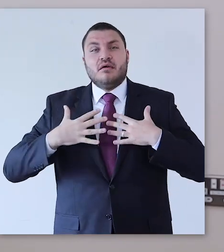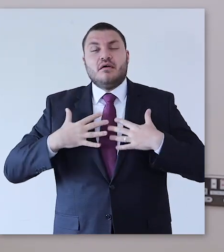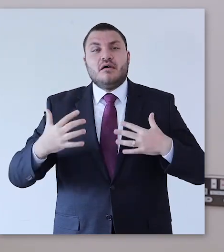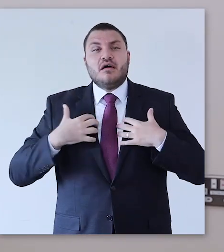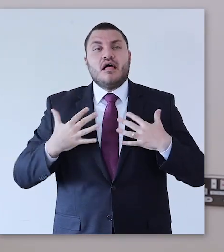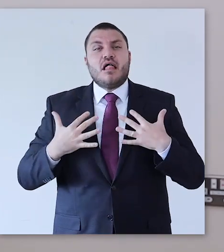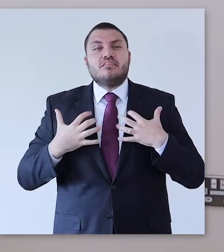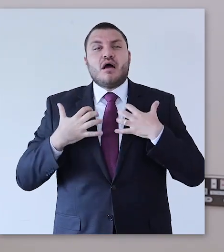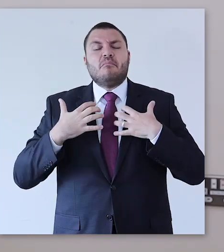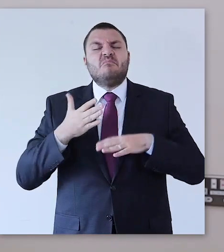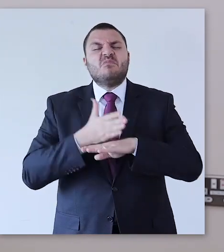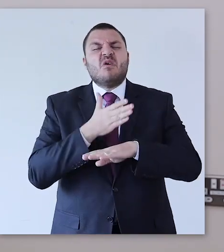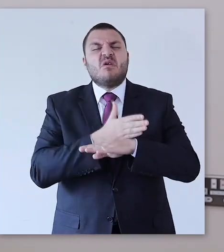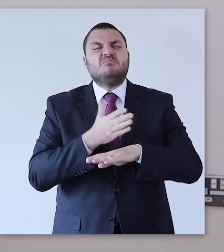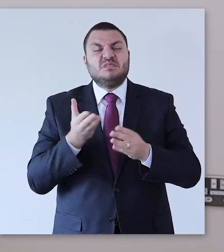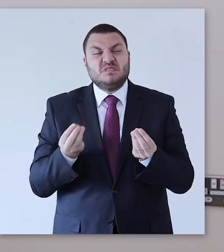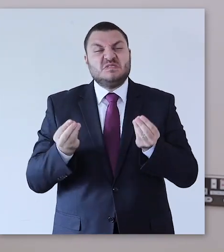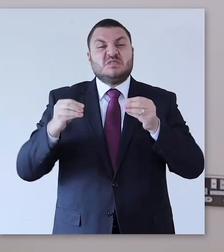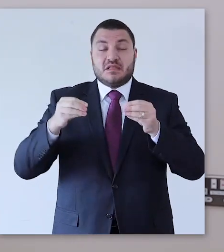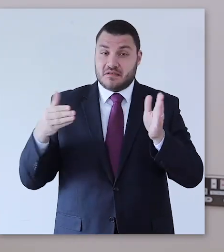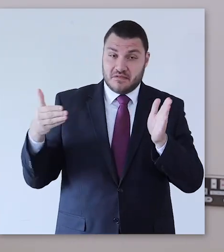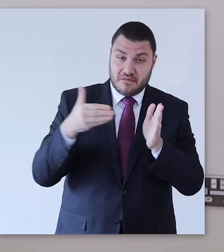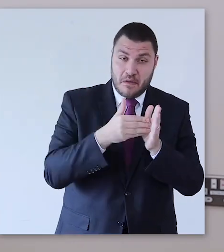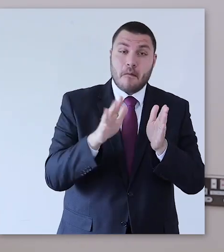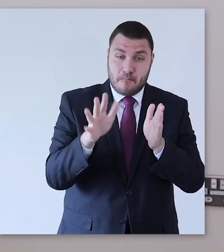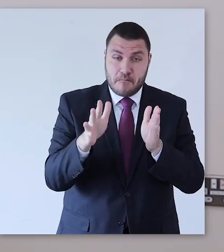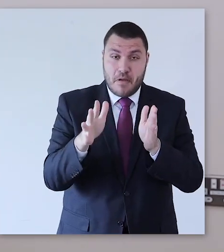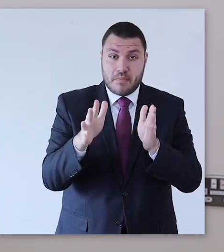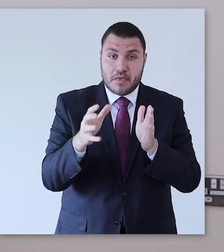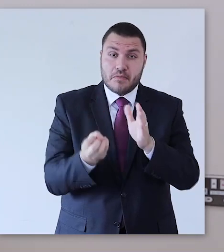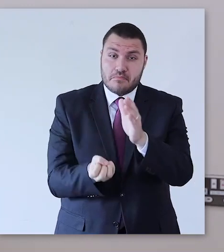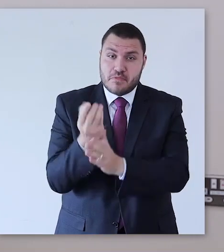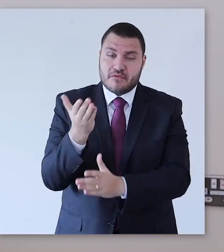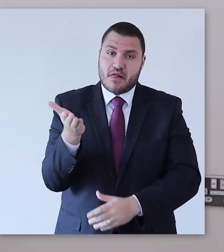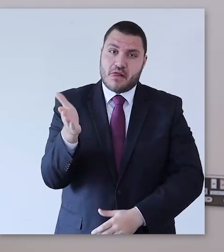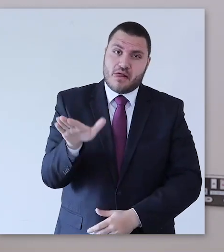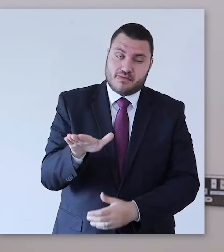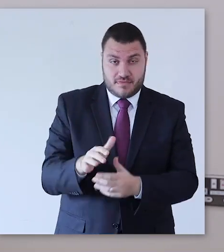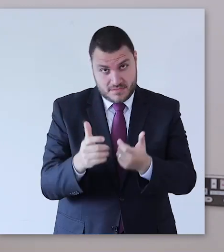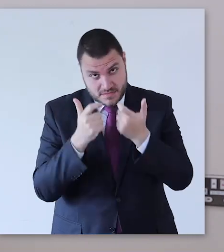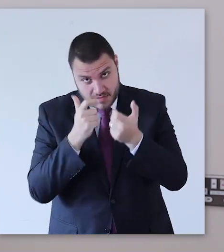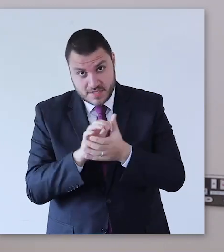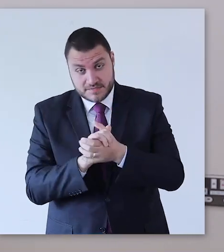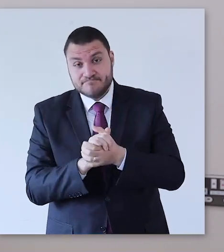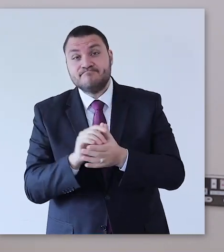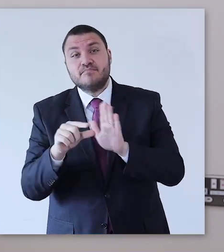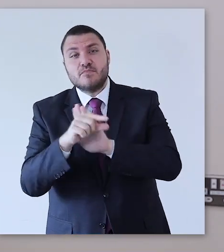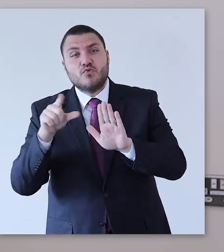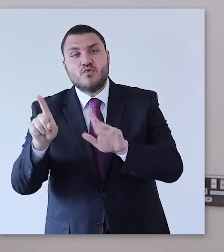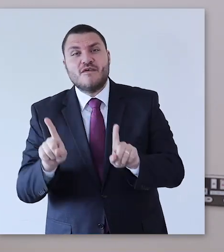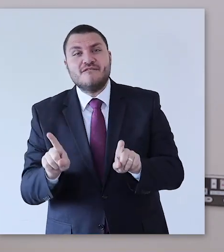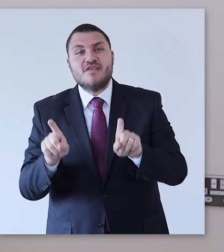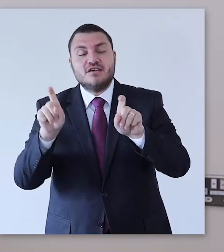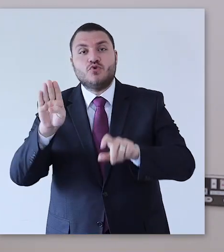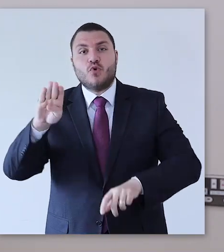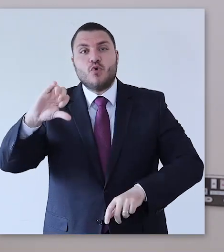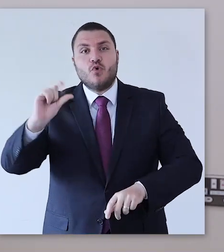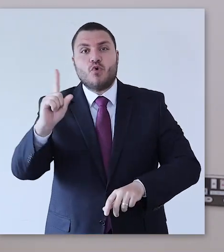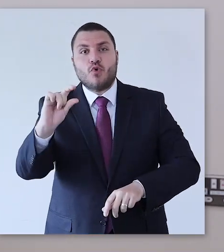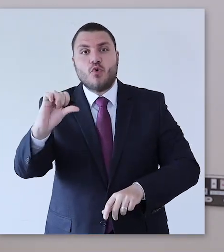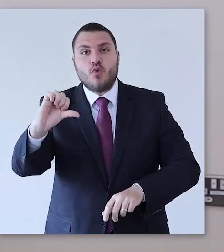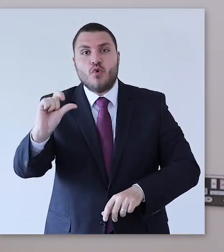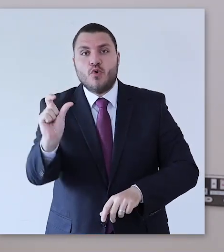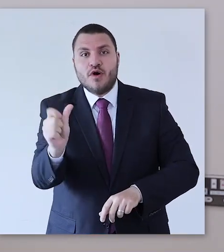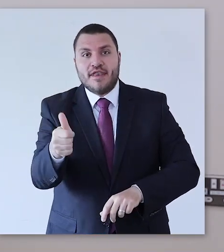that caused severe respiratory tract infection is this new novel 2019 virus that